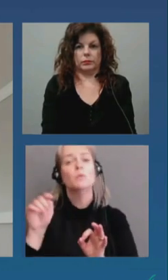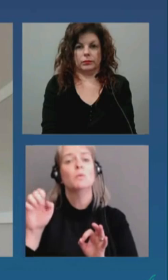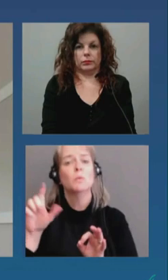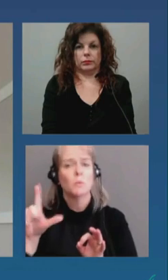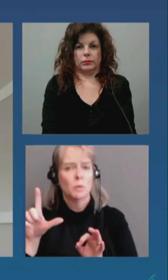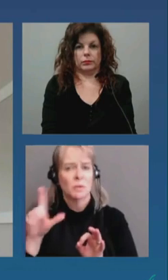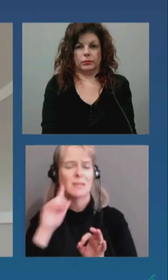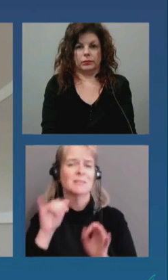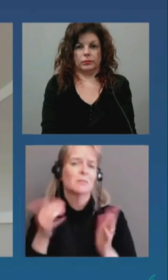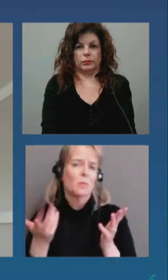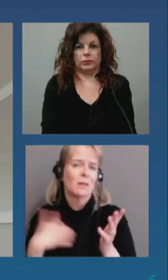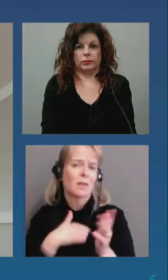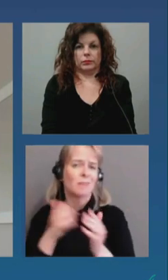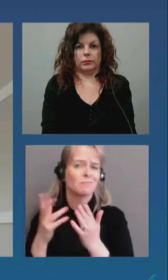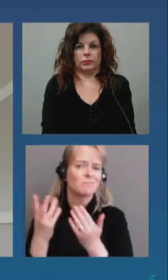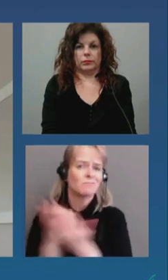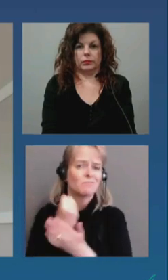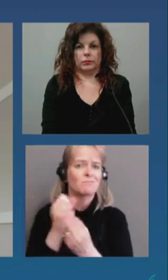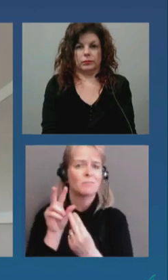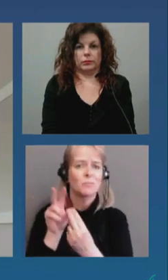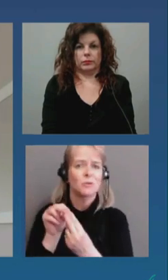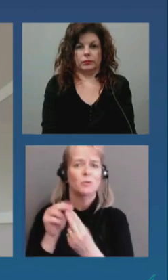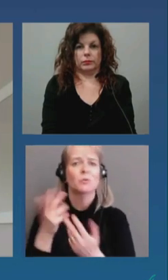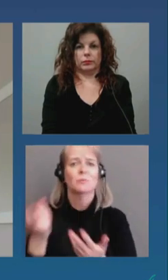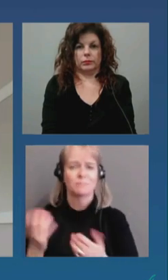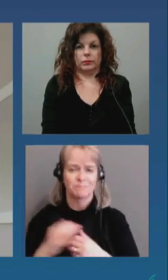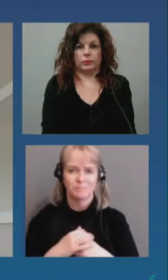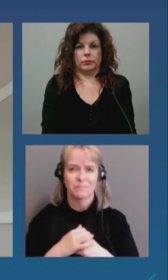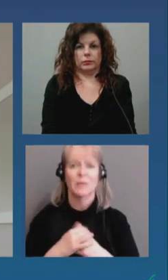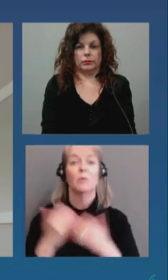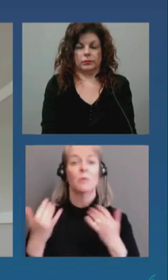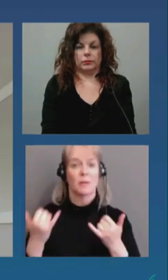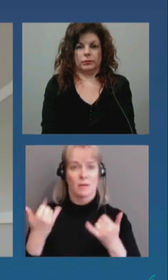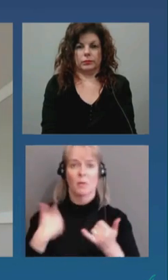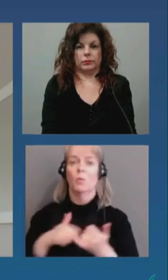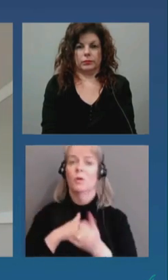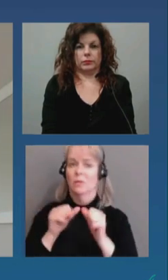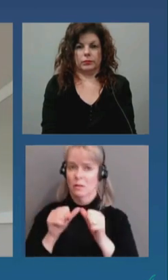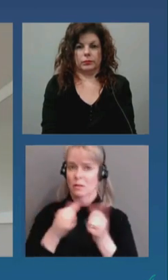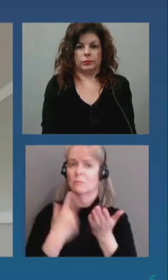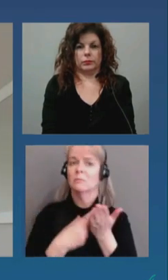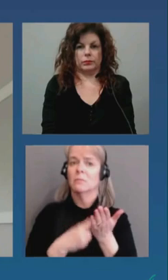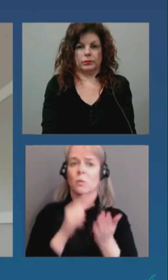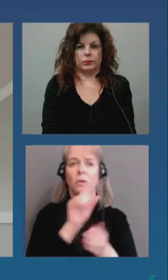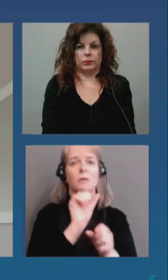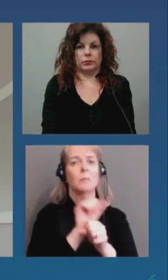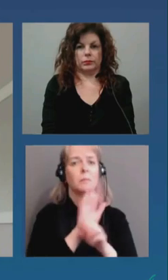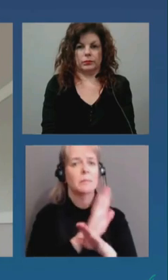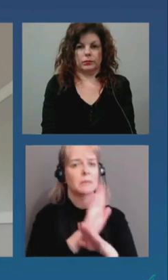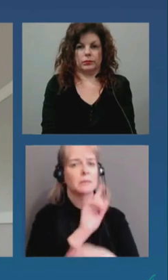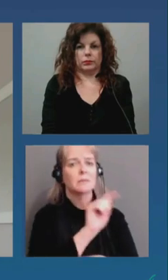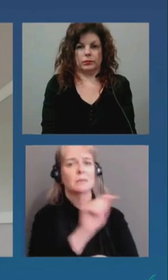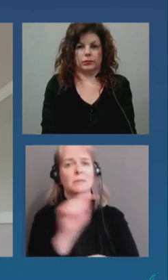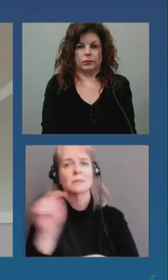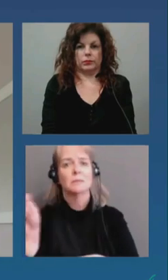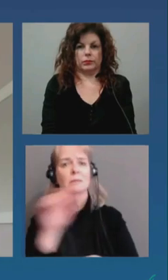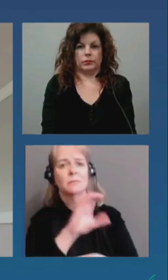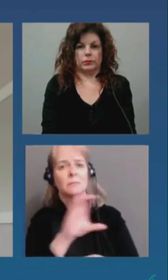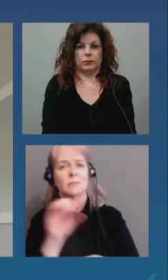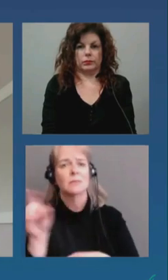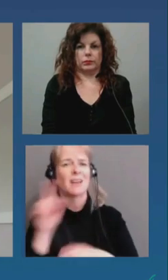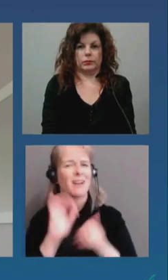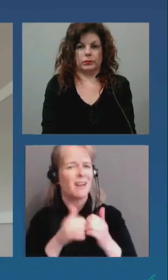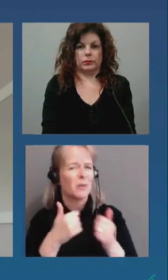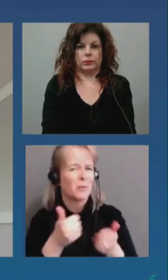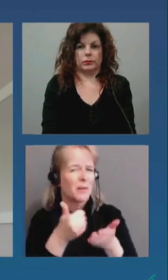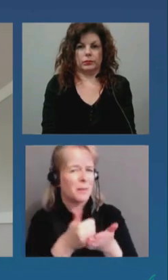more information. And so we are right now in conversations with workplaces locally to see how we can help them